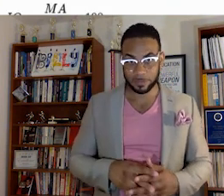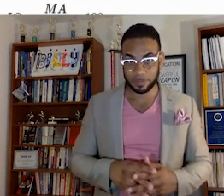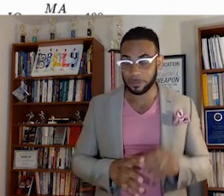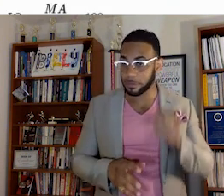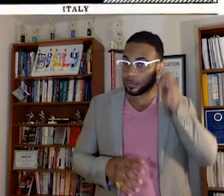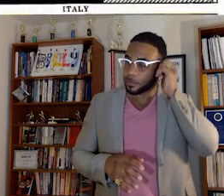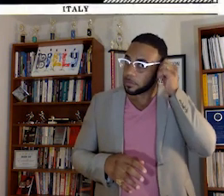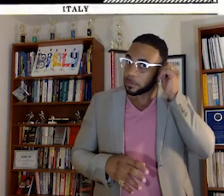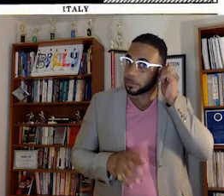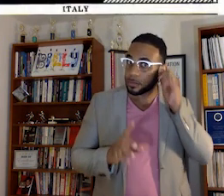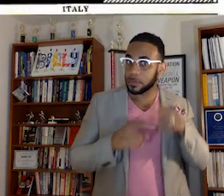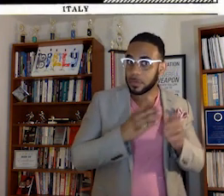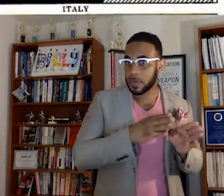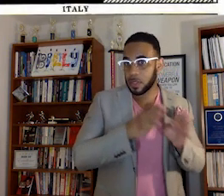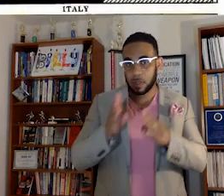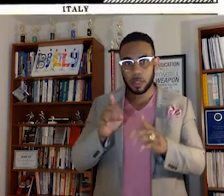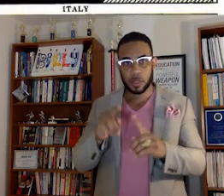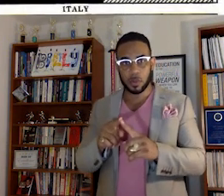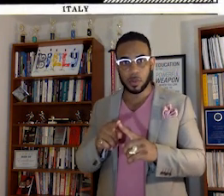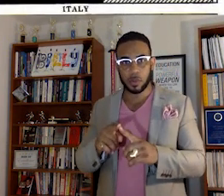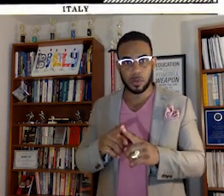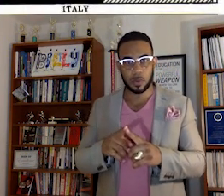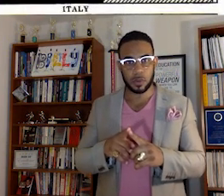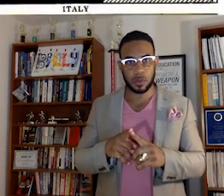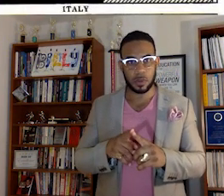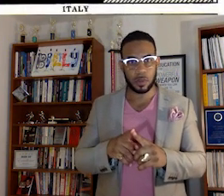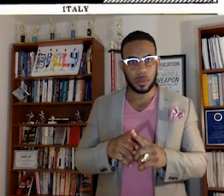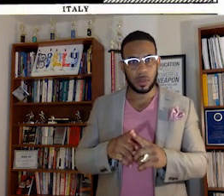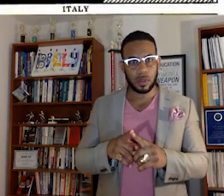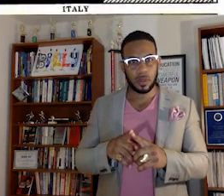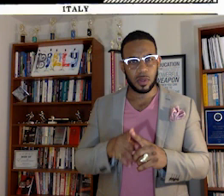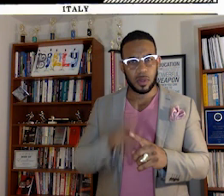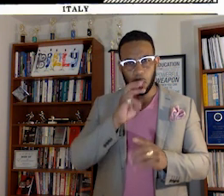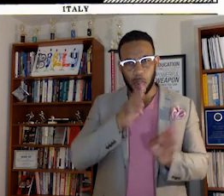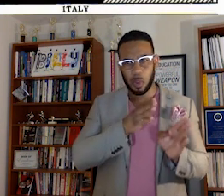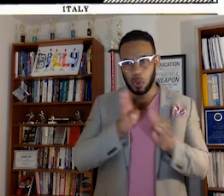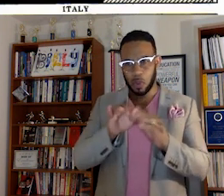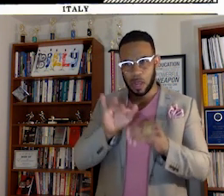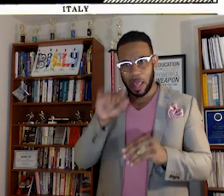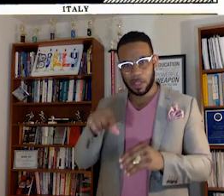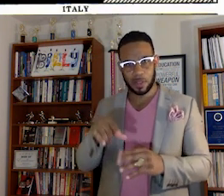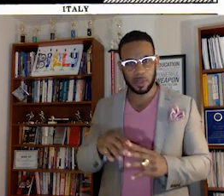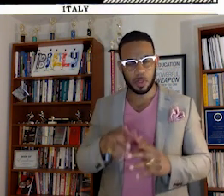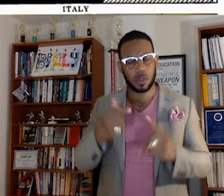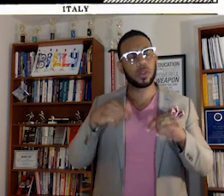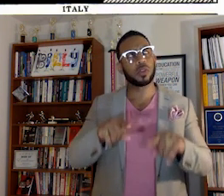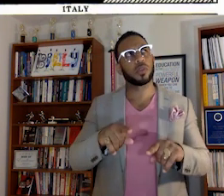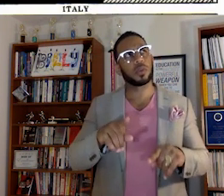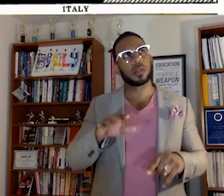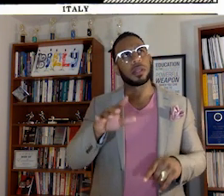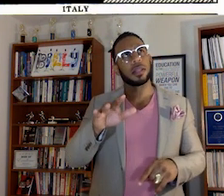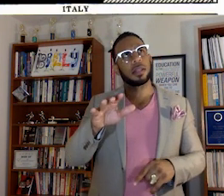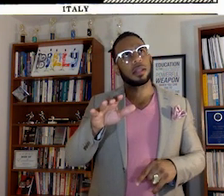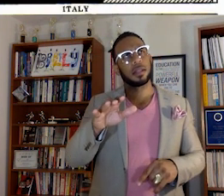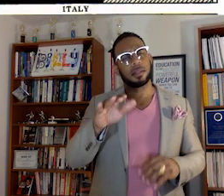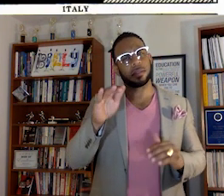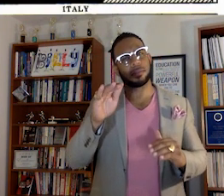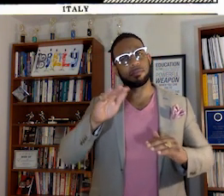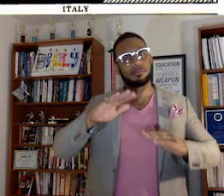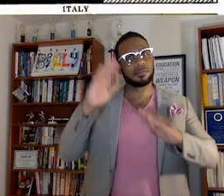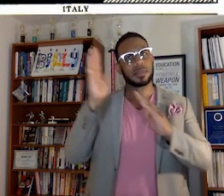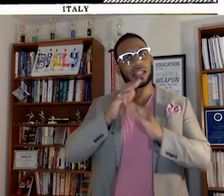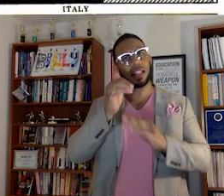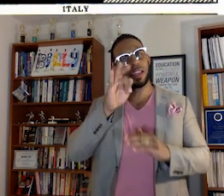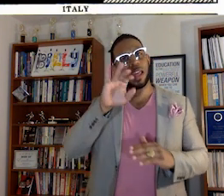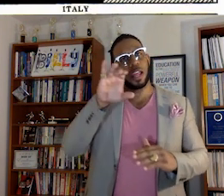Nate then we get to a weird turn in IQ. Nate Rose the height of the